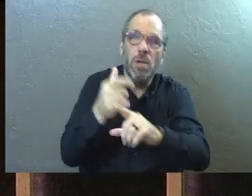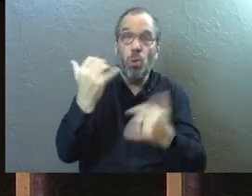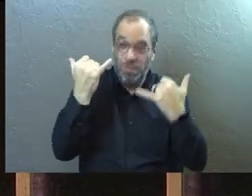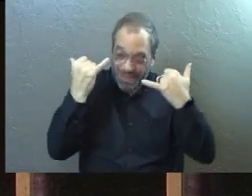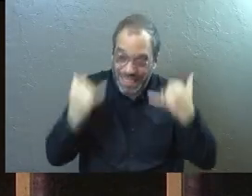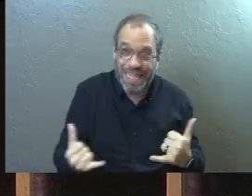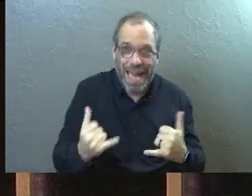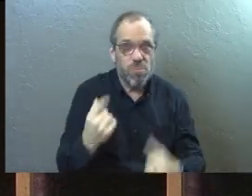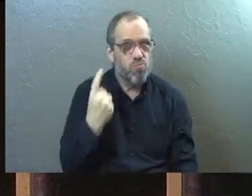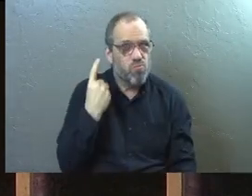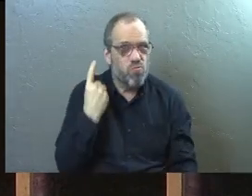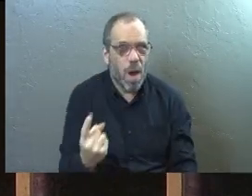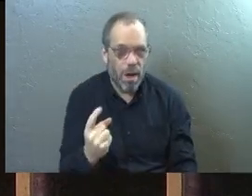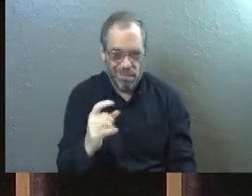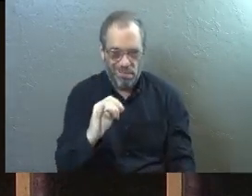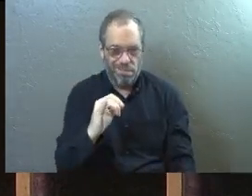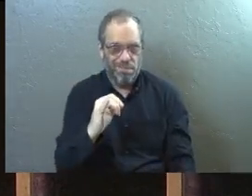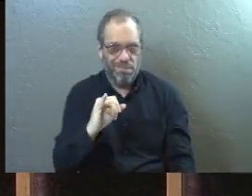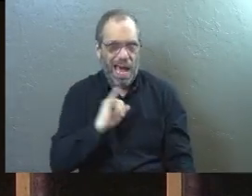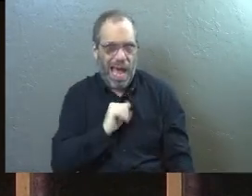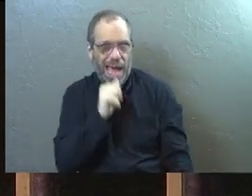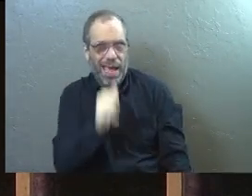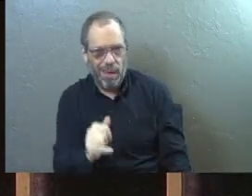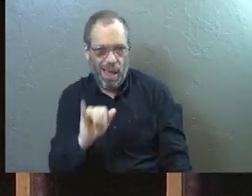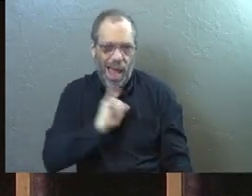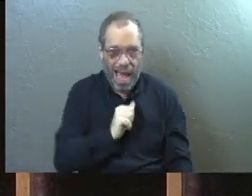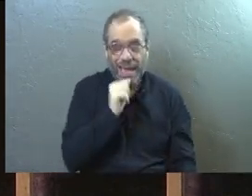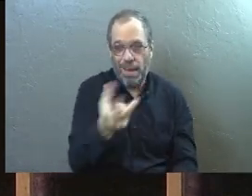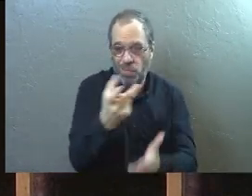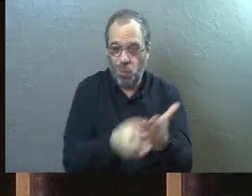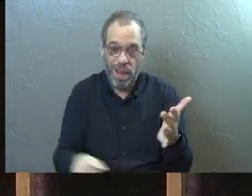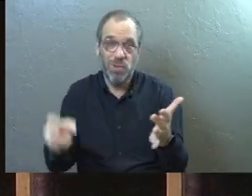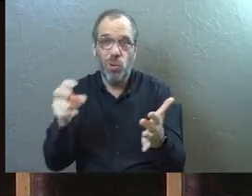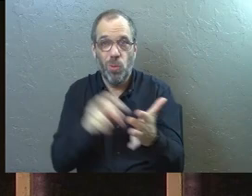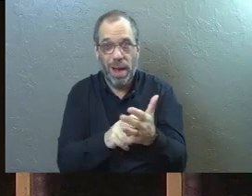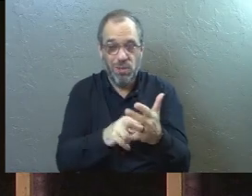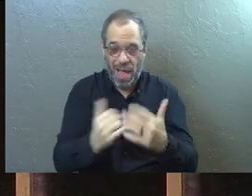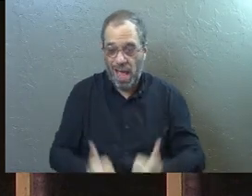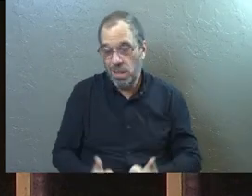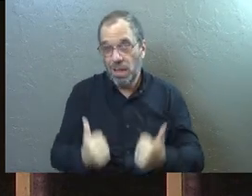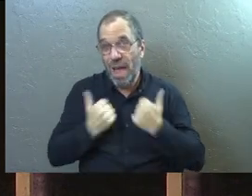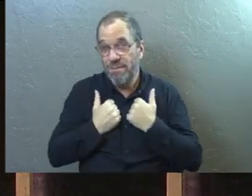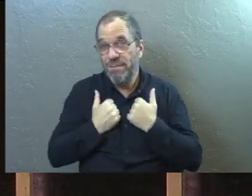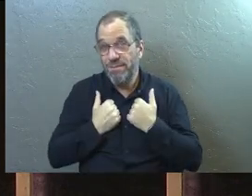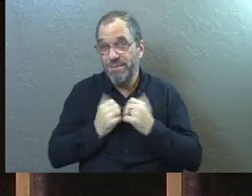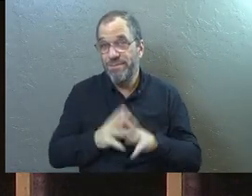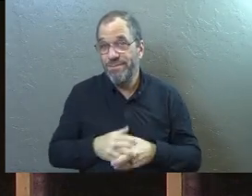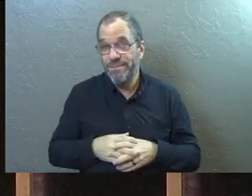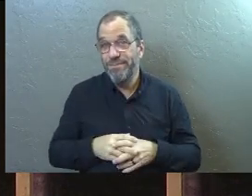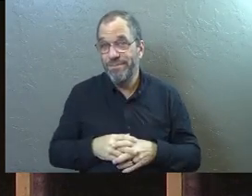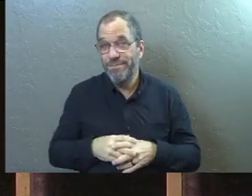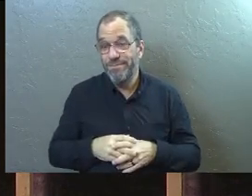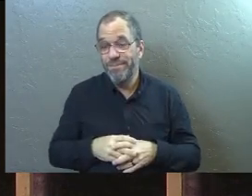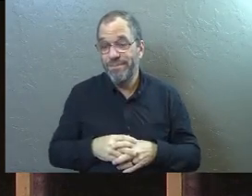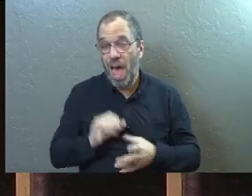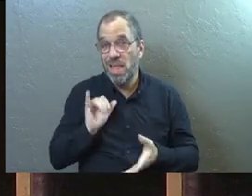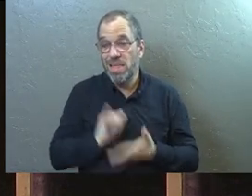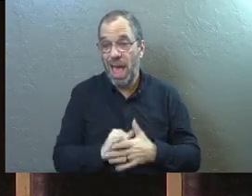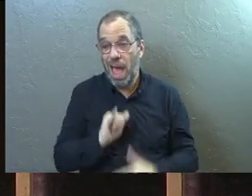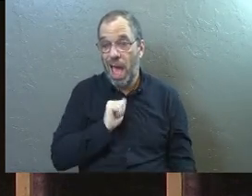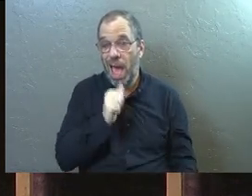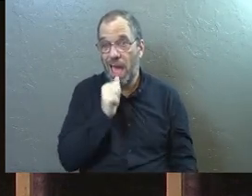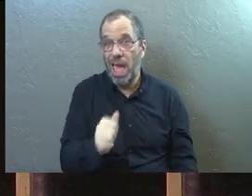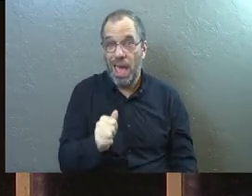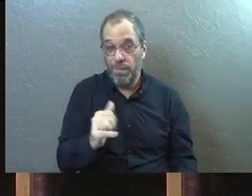today is one of the I am statements. It's I am the resurrection and the life. And this I am